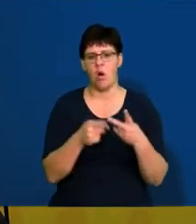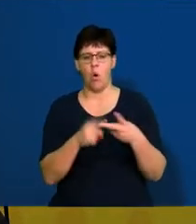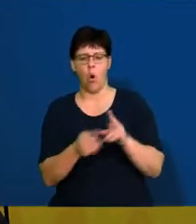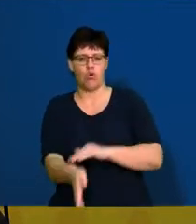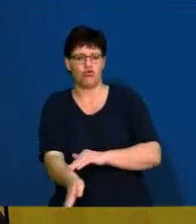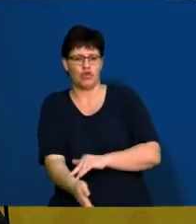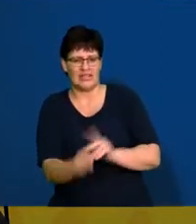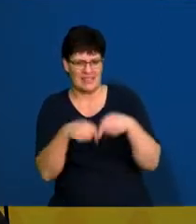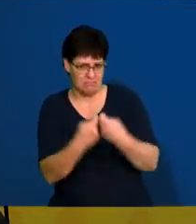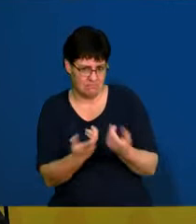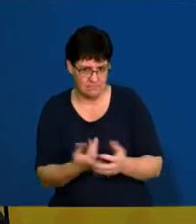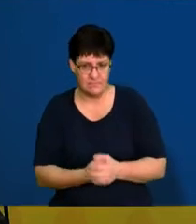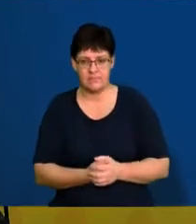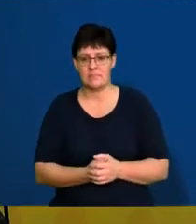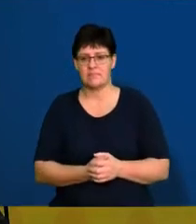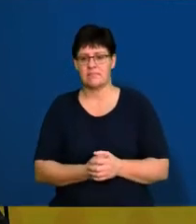cricket team, if you want.